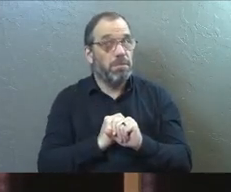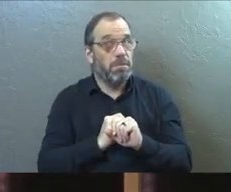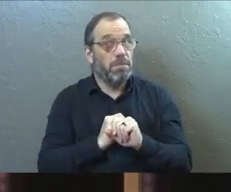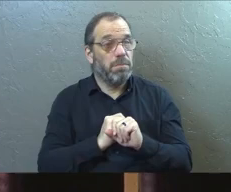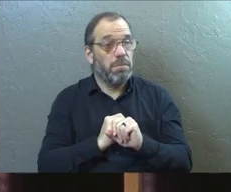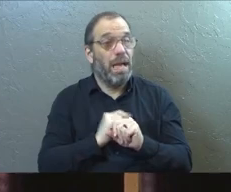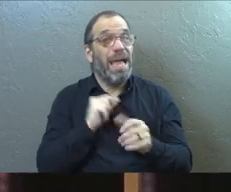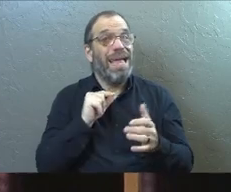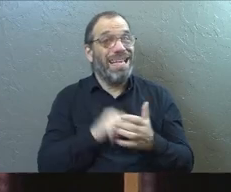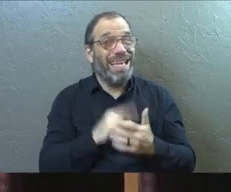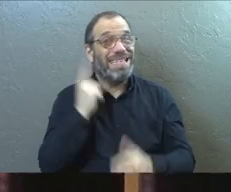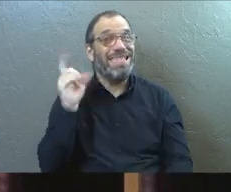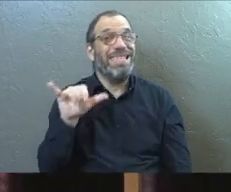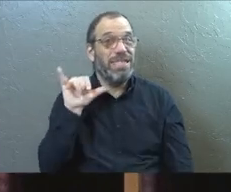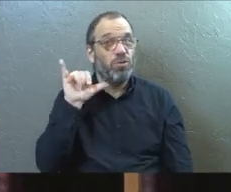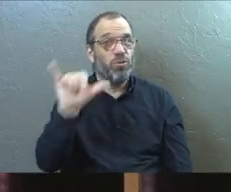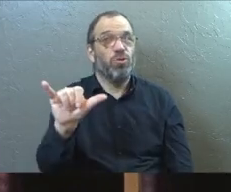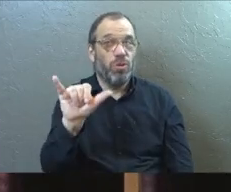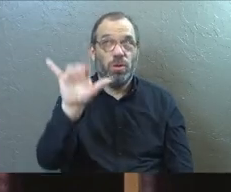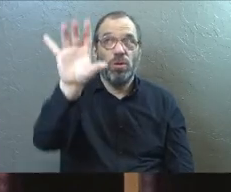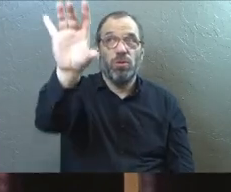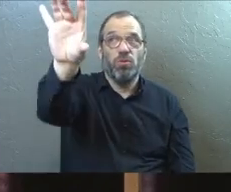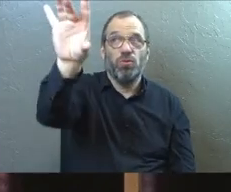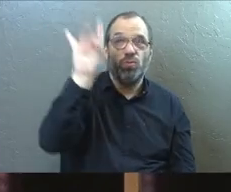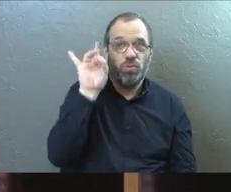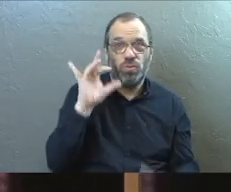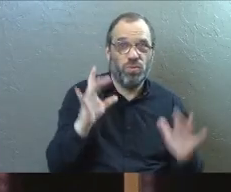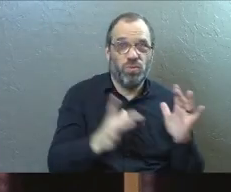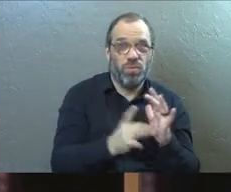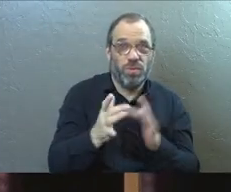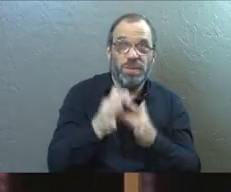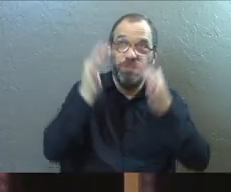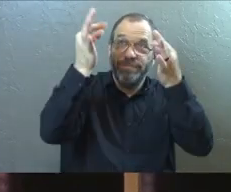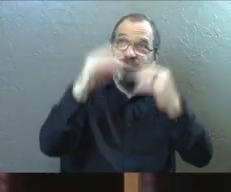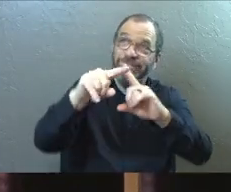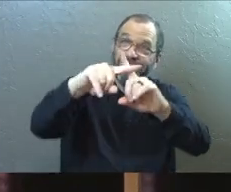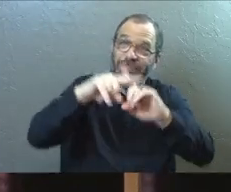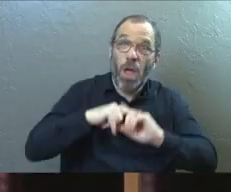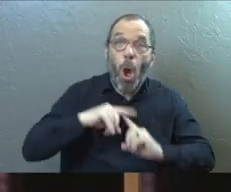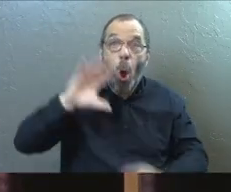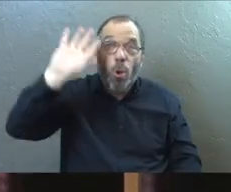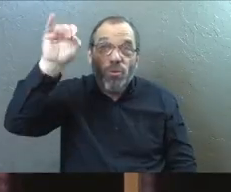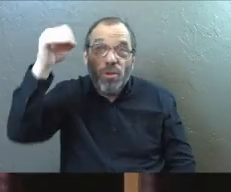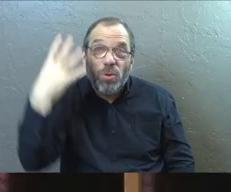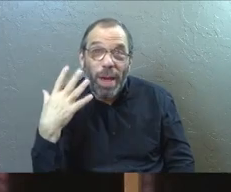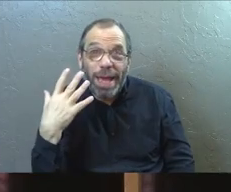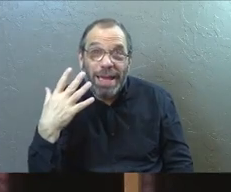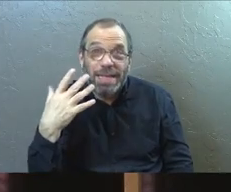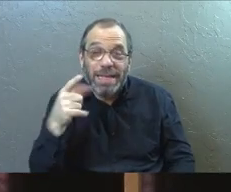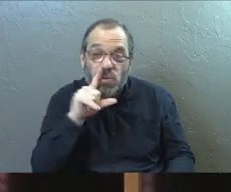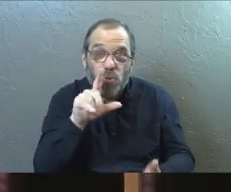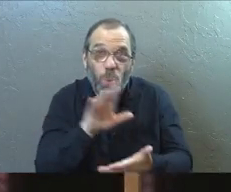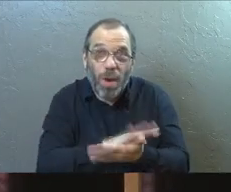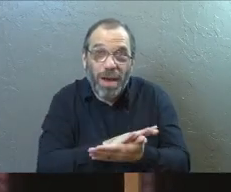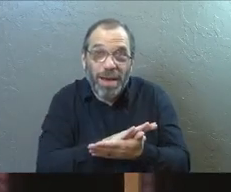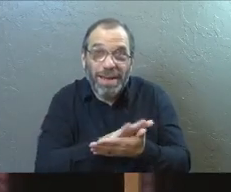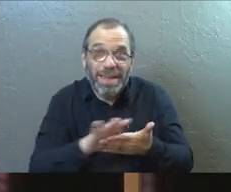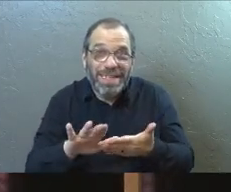This is eternal. Choose Jesus. That grace that we started with, that you are clean.